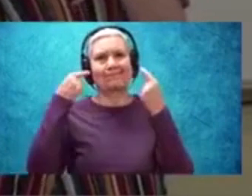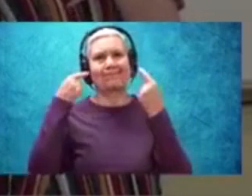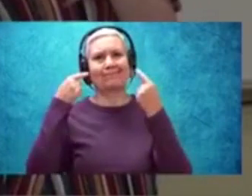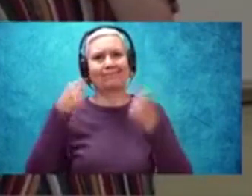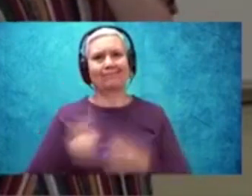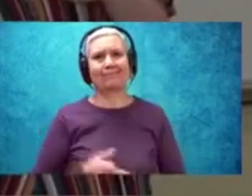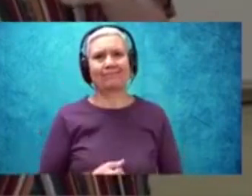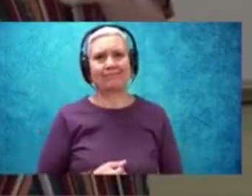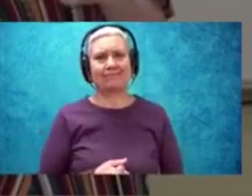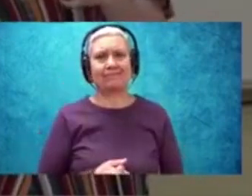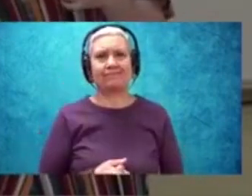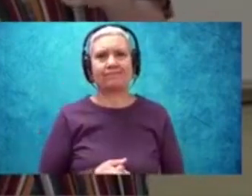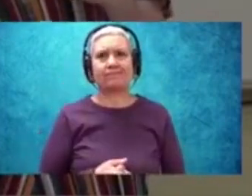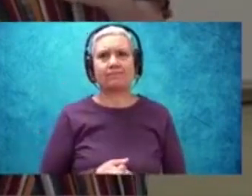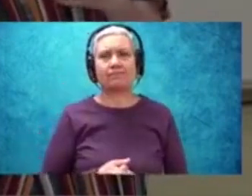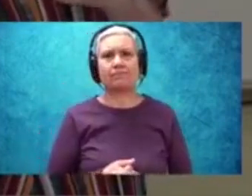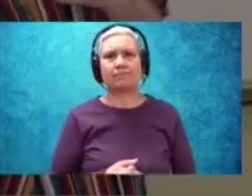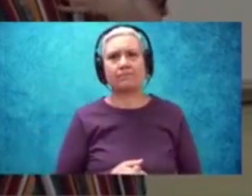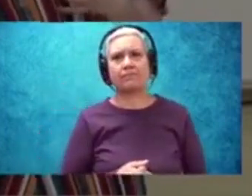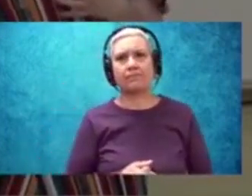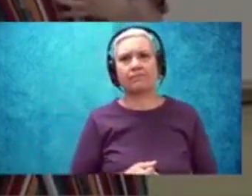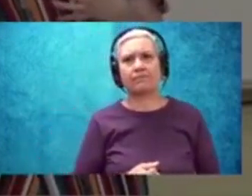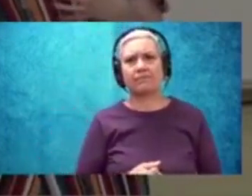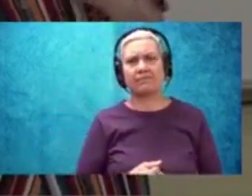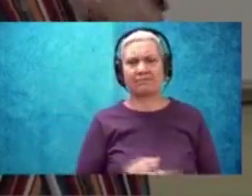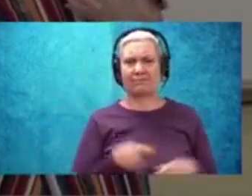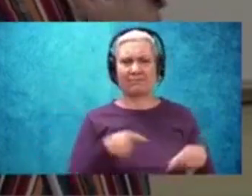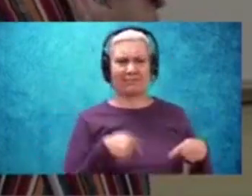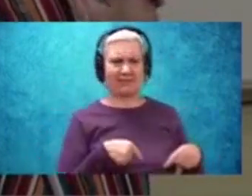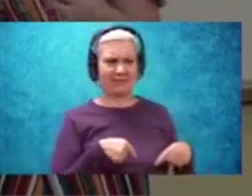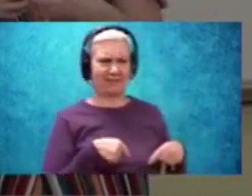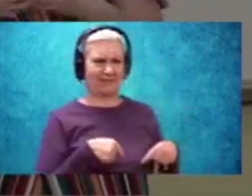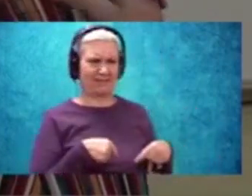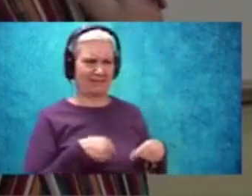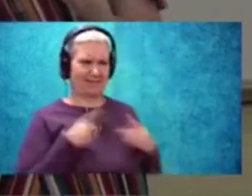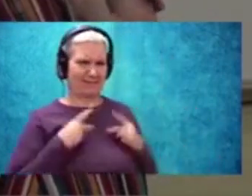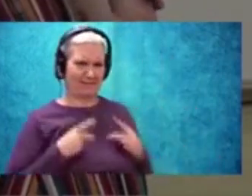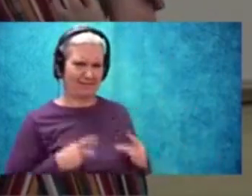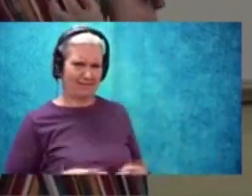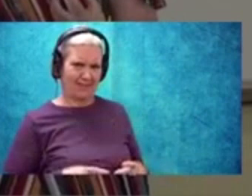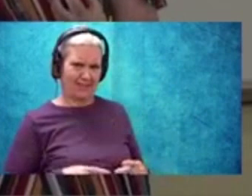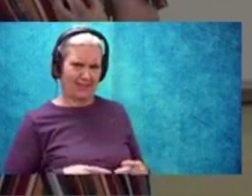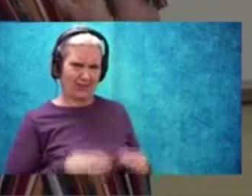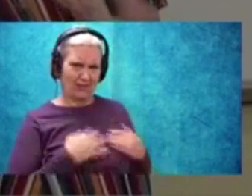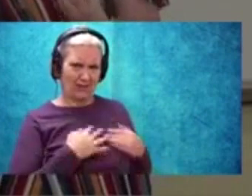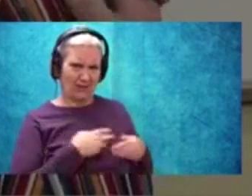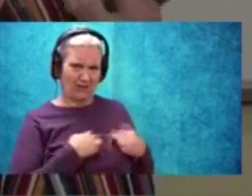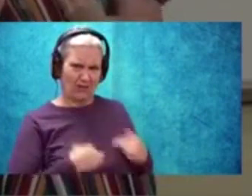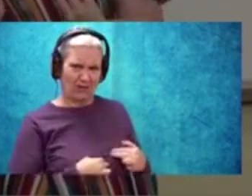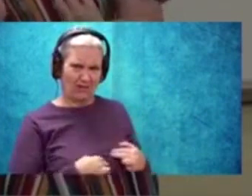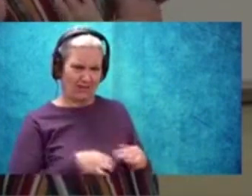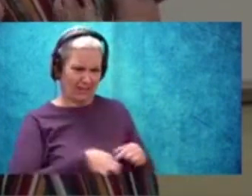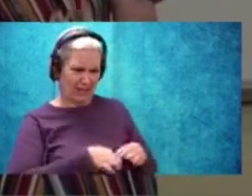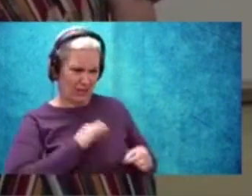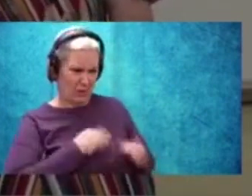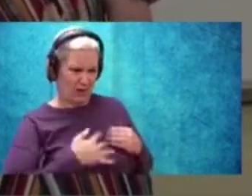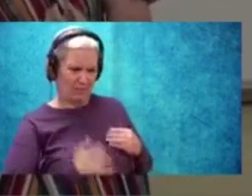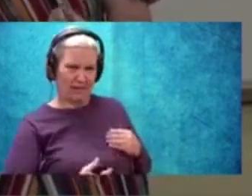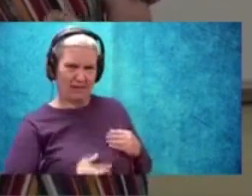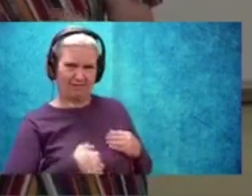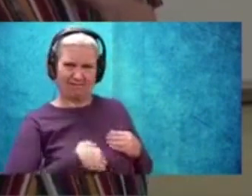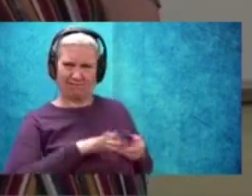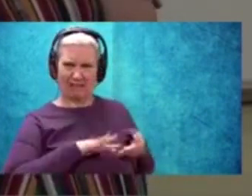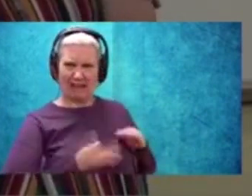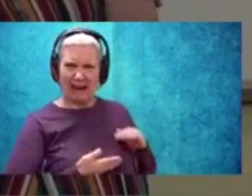Now, we can assume here that this is not a physical heart, right? Because if it's torn and bleeding, then that heart is dead,